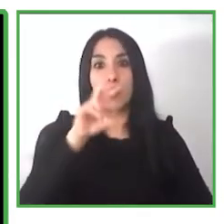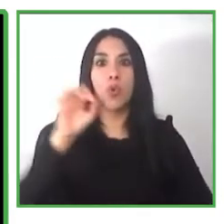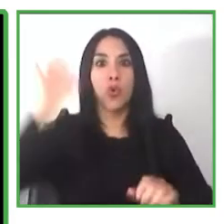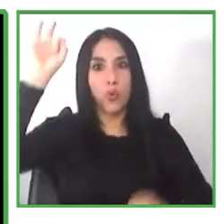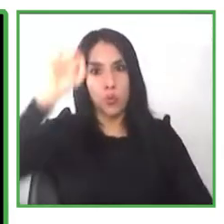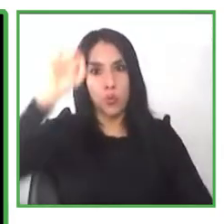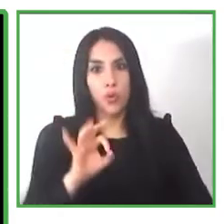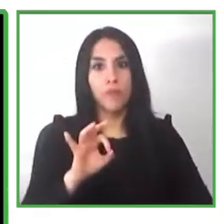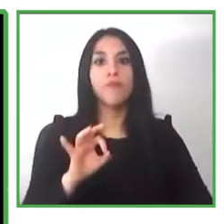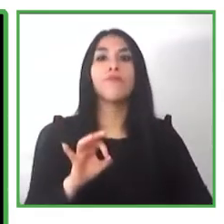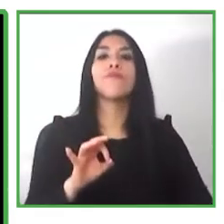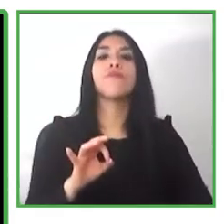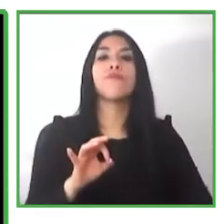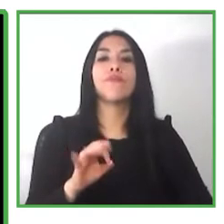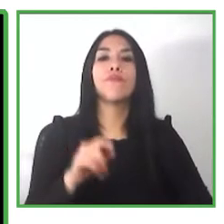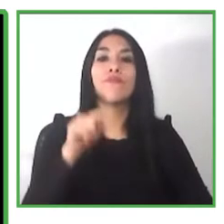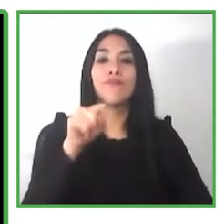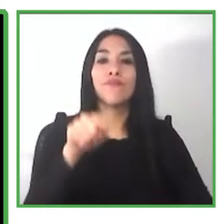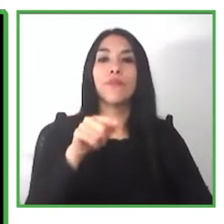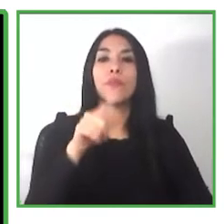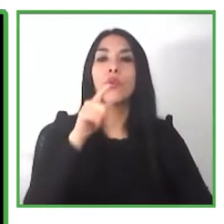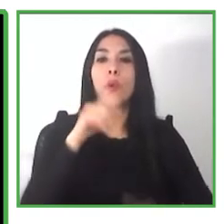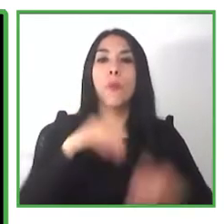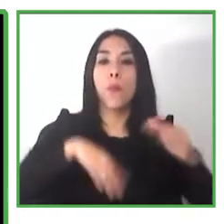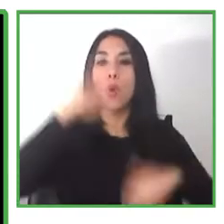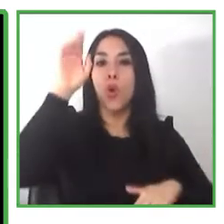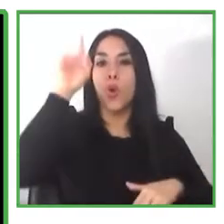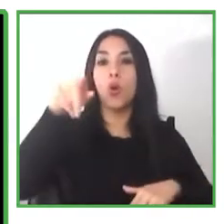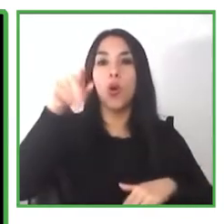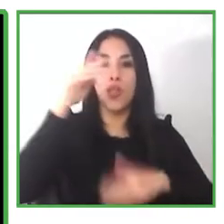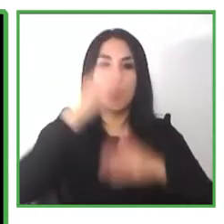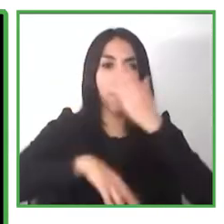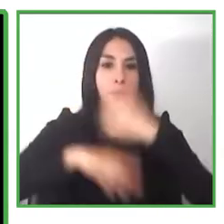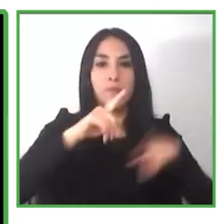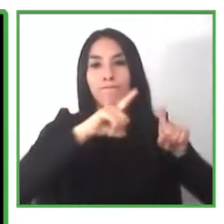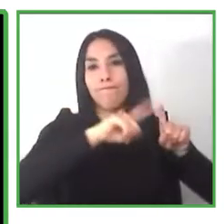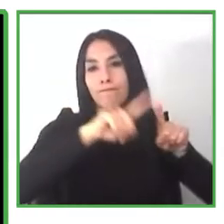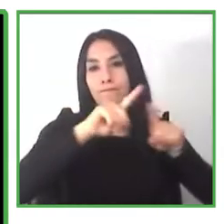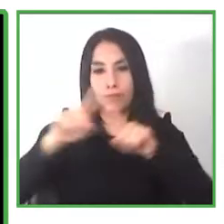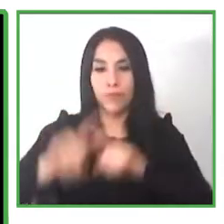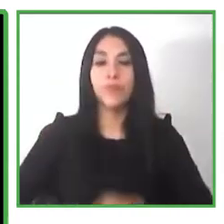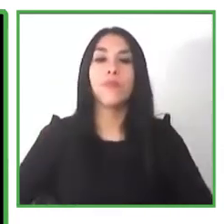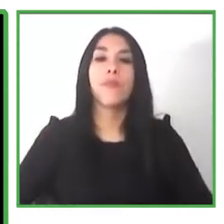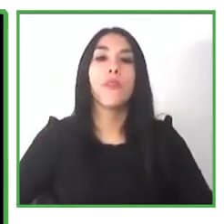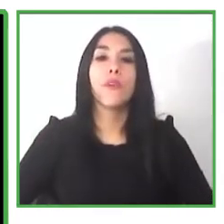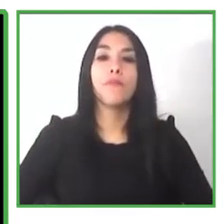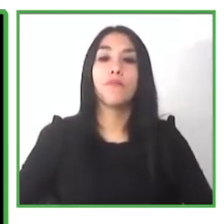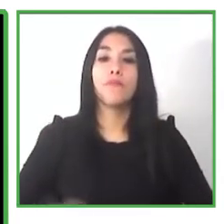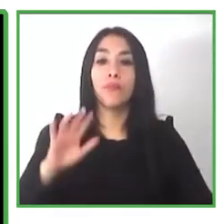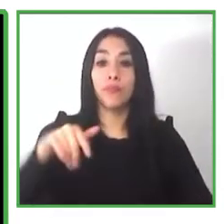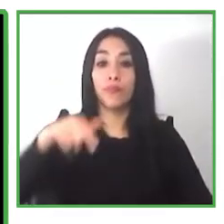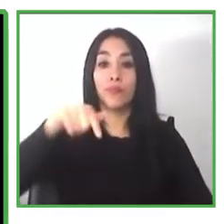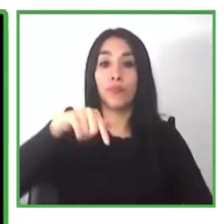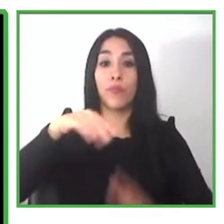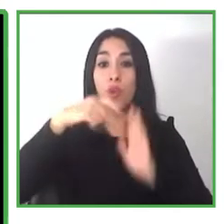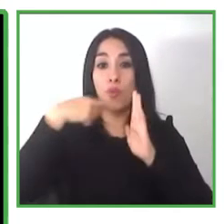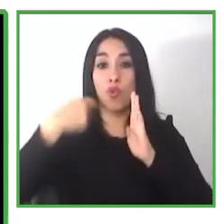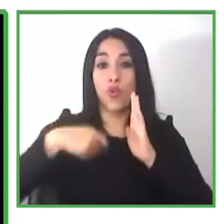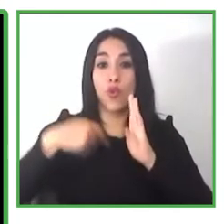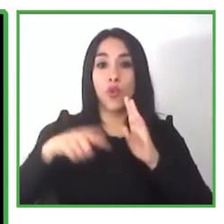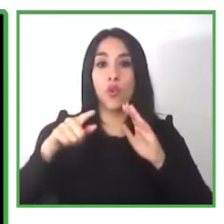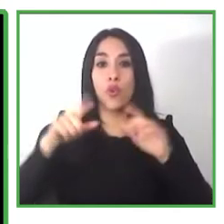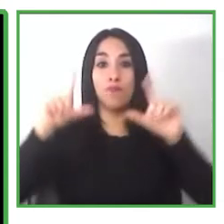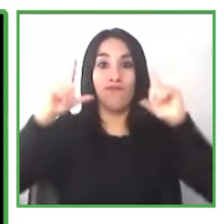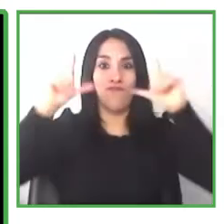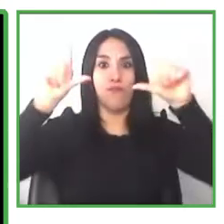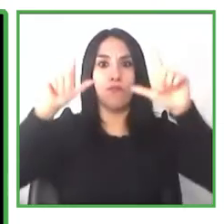so on our program and the profile of our participant is that they're aged between 18 and 29 years now